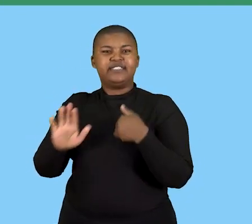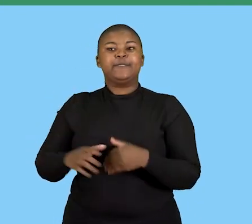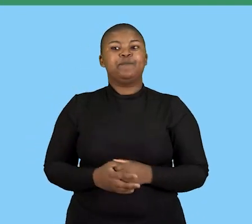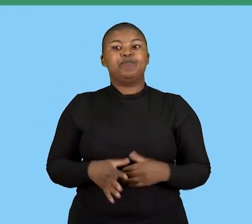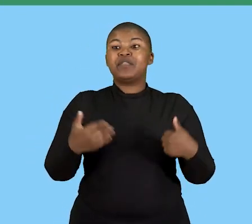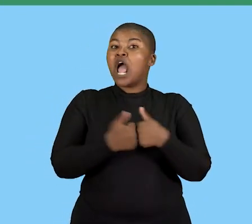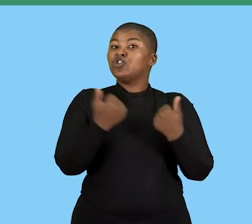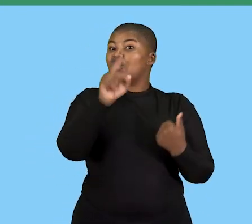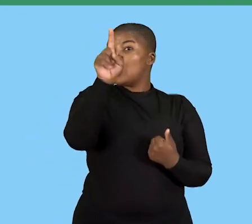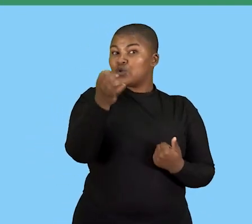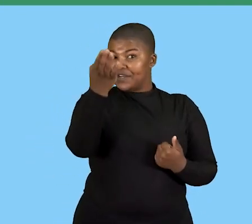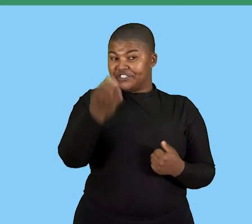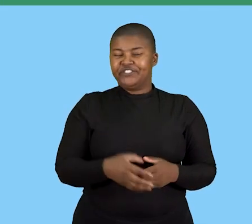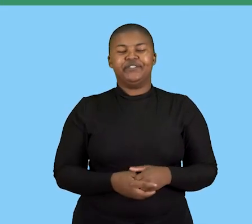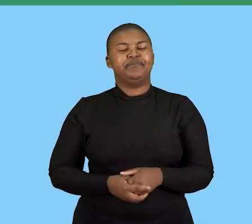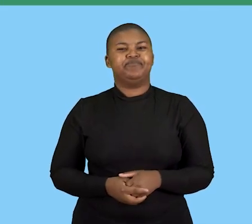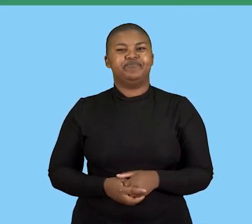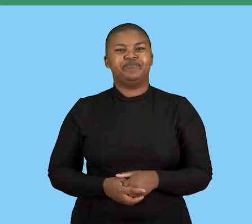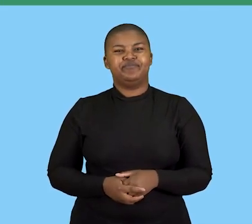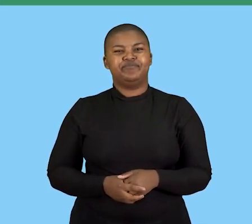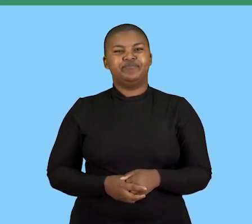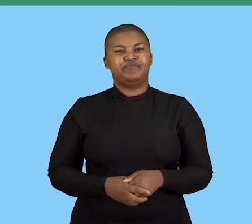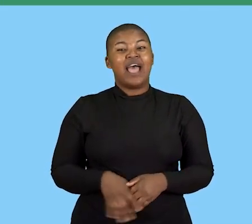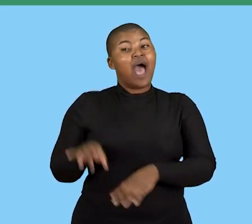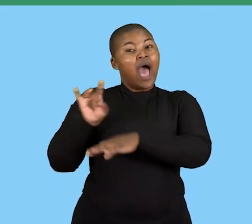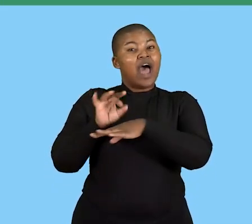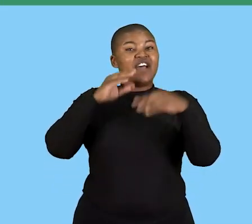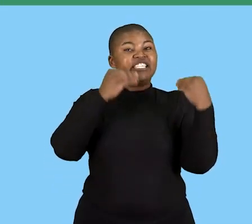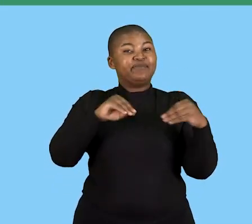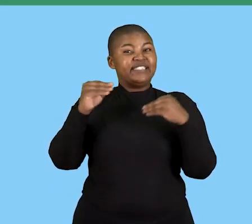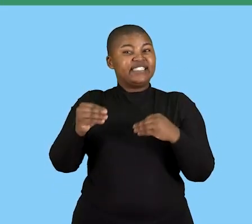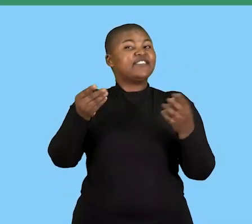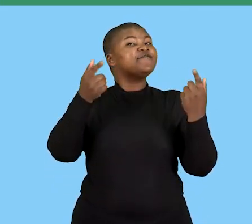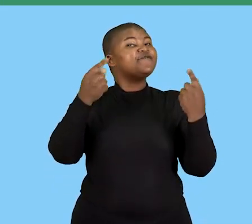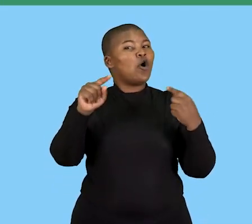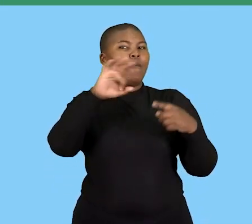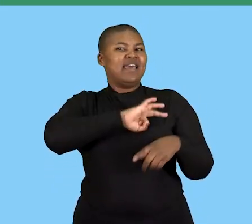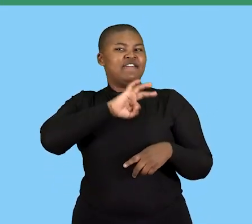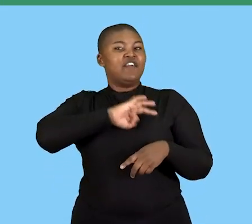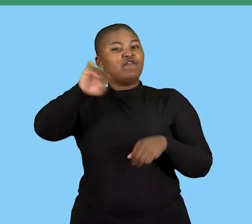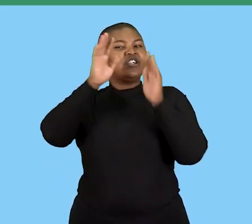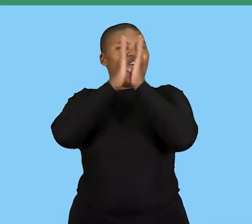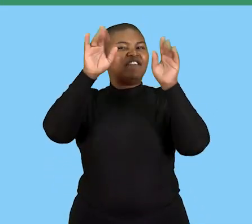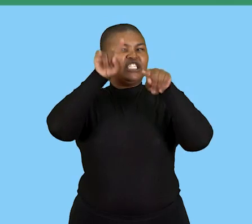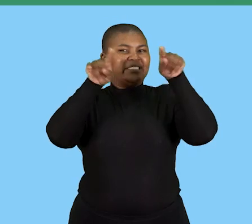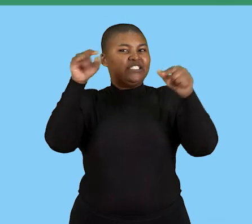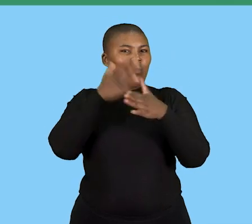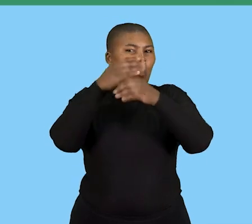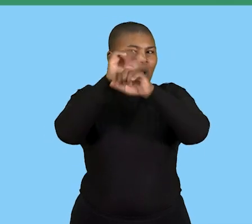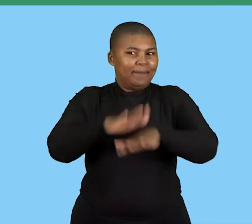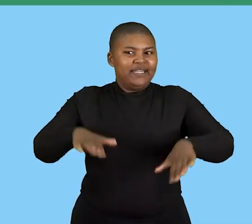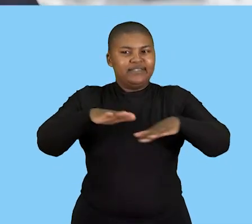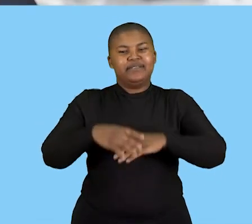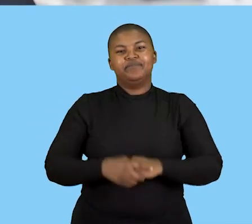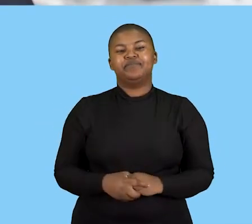Then, I have your challenging question. Again, the idea that you should advise businesses on the benefits of diversity in the workplace.